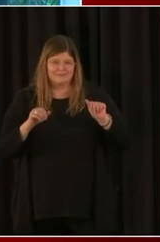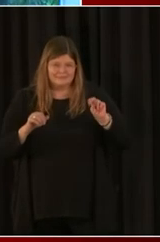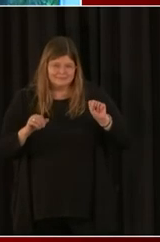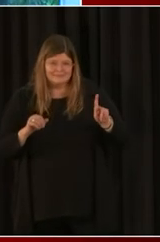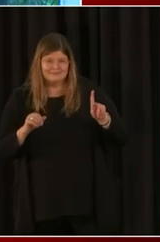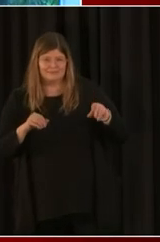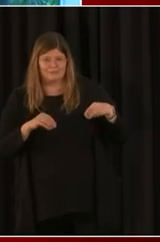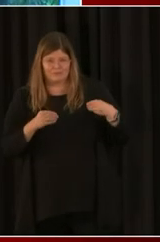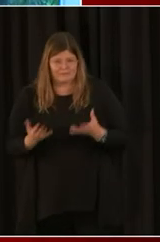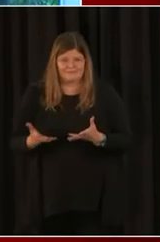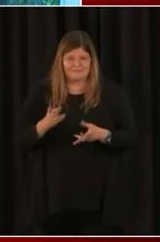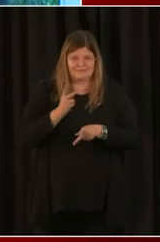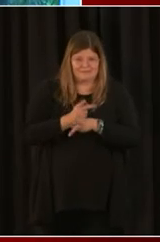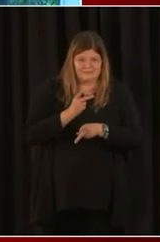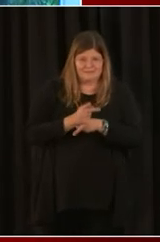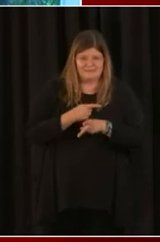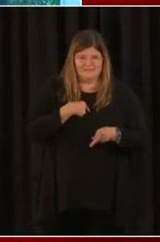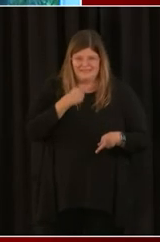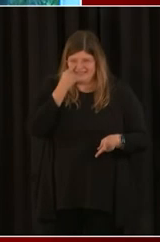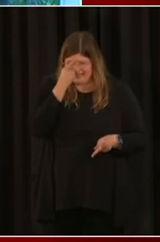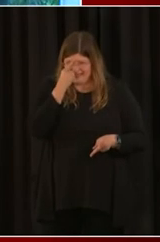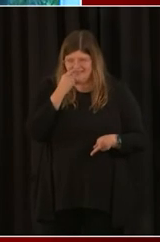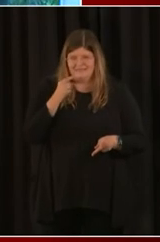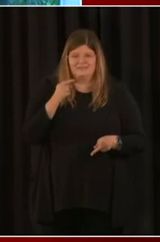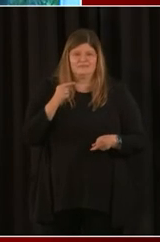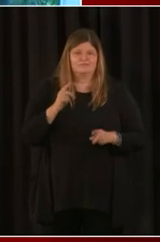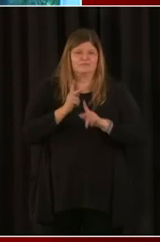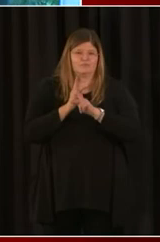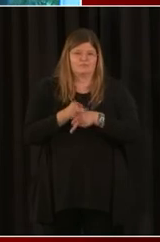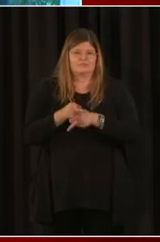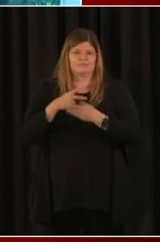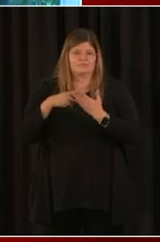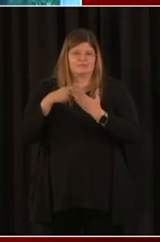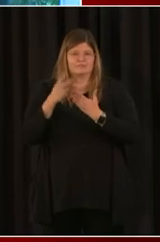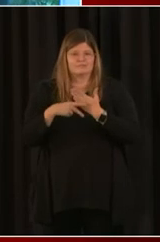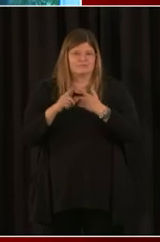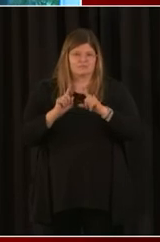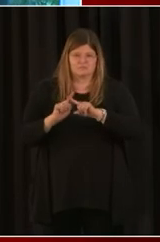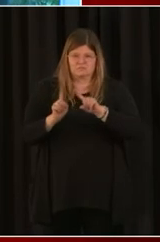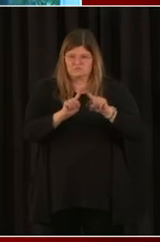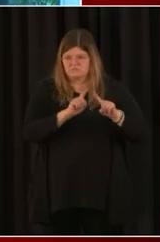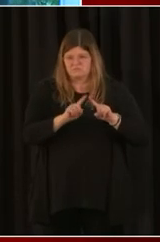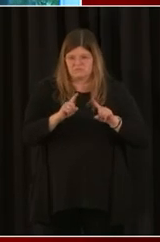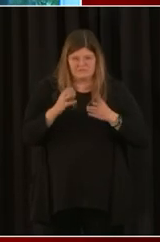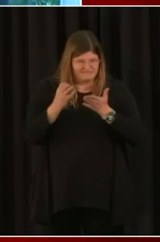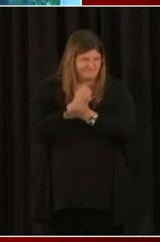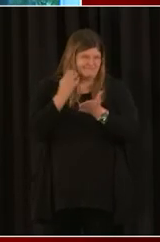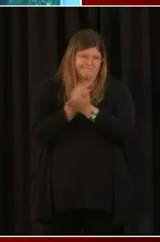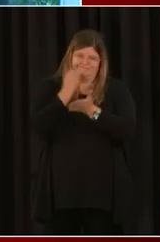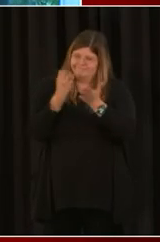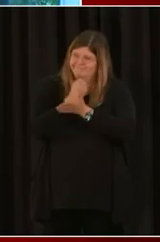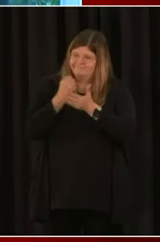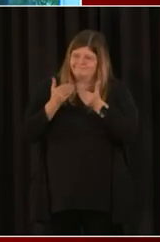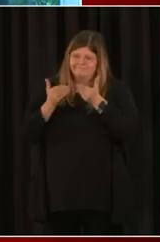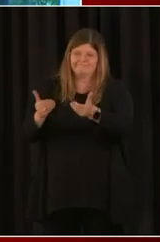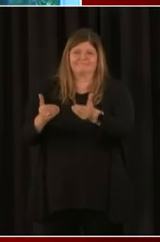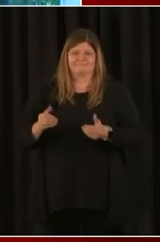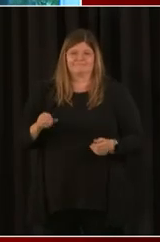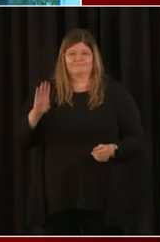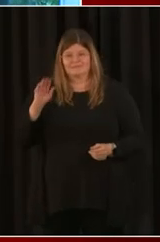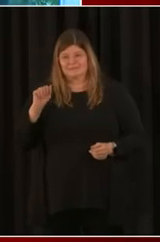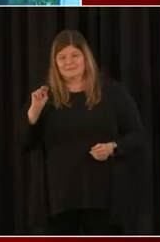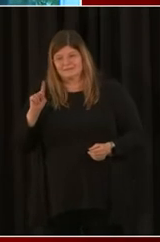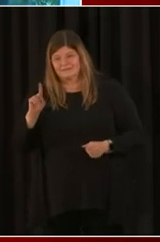I think it's just another loan program that's available for people to take advantage of. So Bank of America,